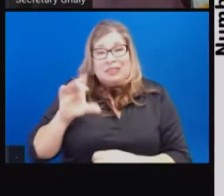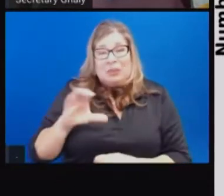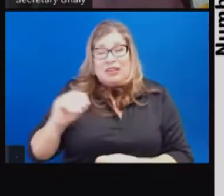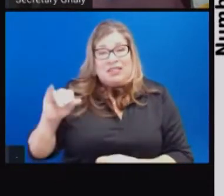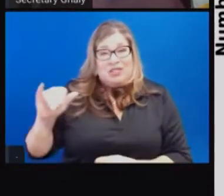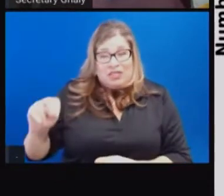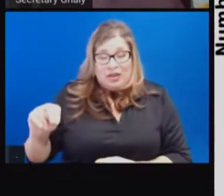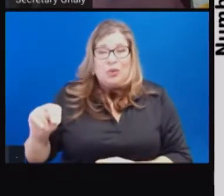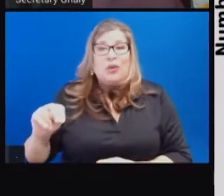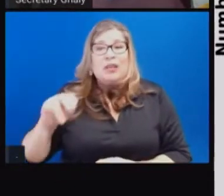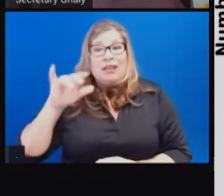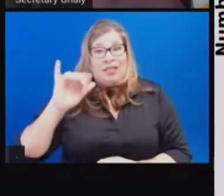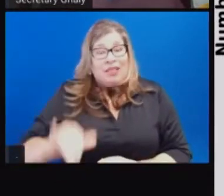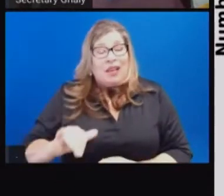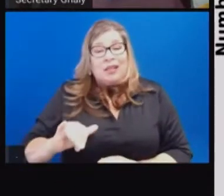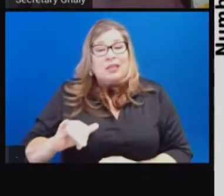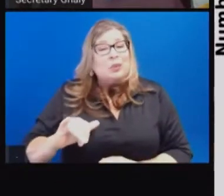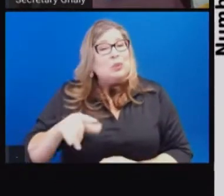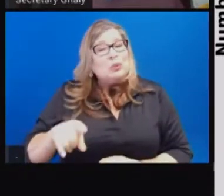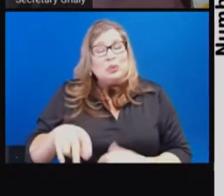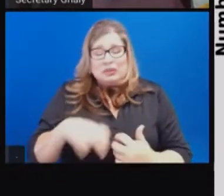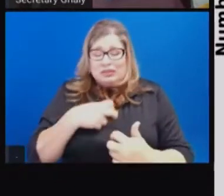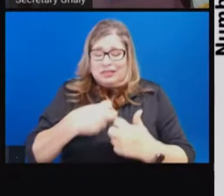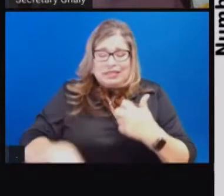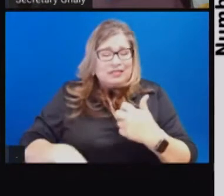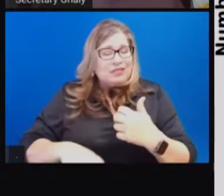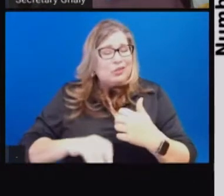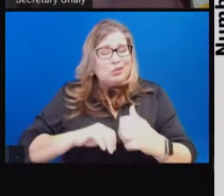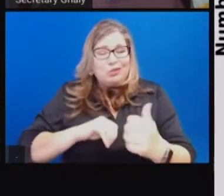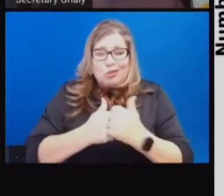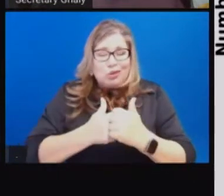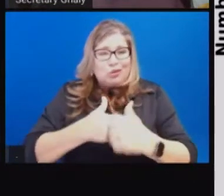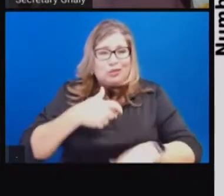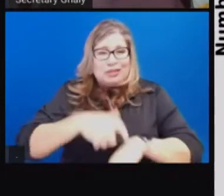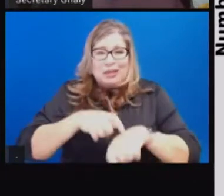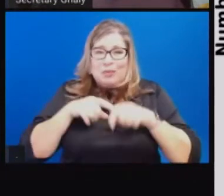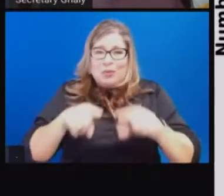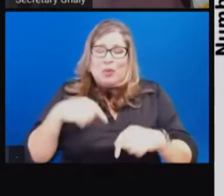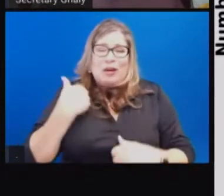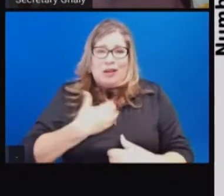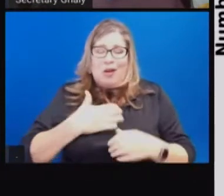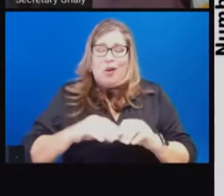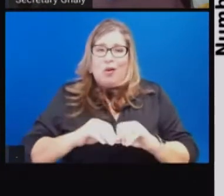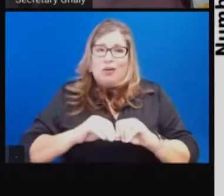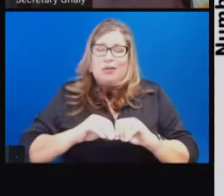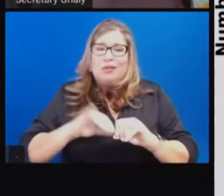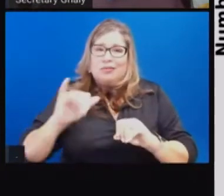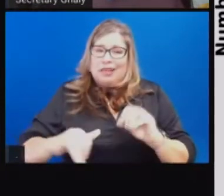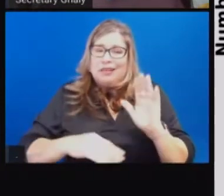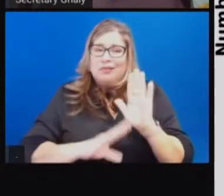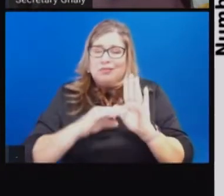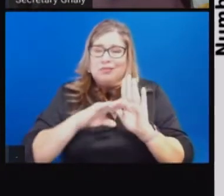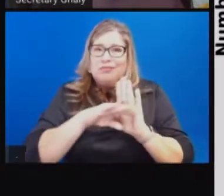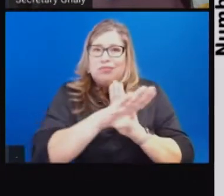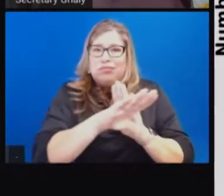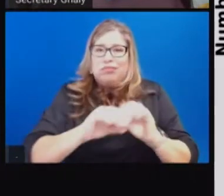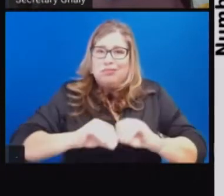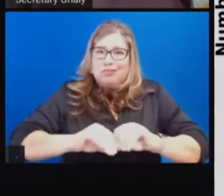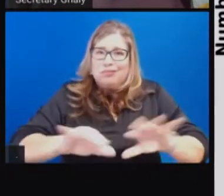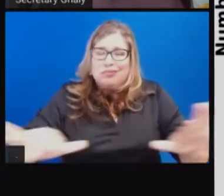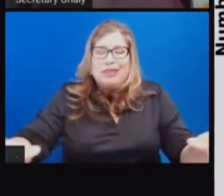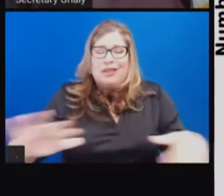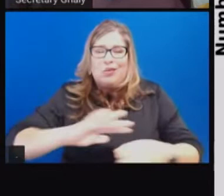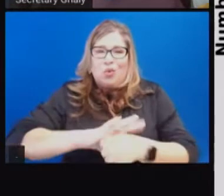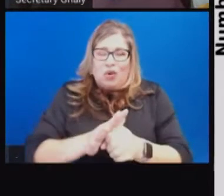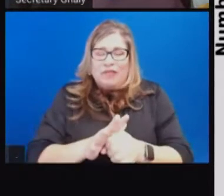we have referred to it as that darkest part of our surge, the most difficult time that we are certainly still contending with today